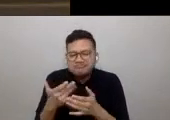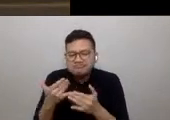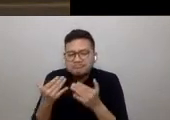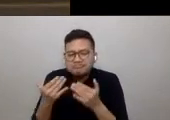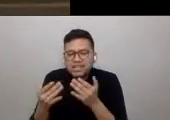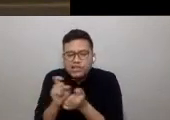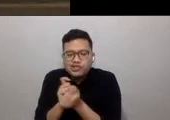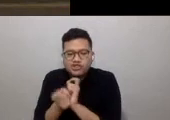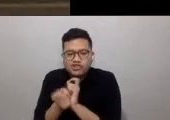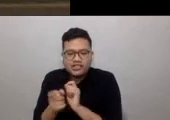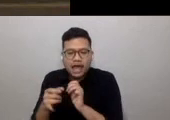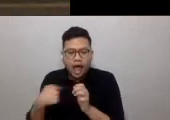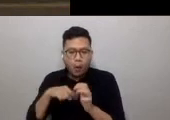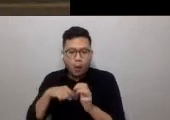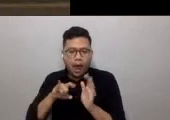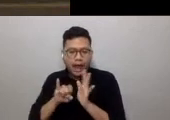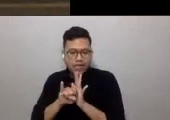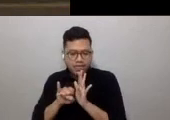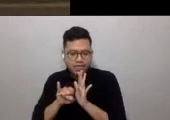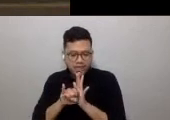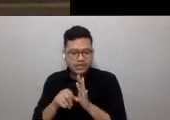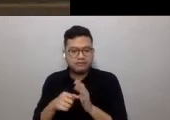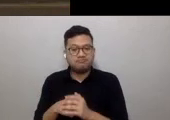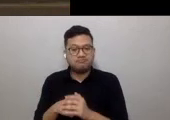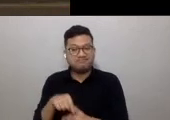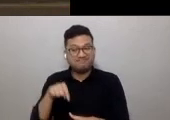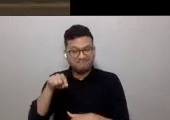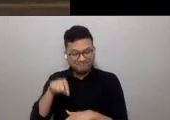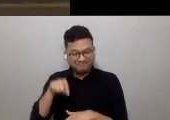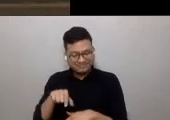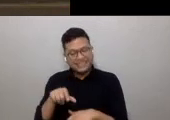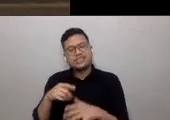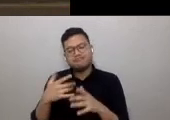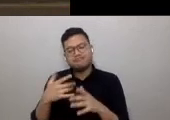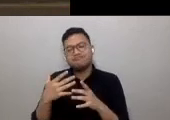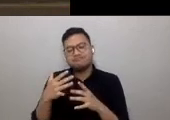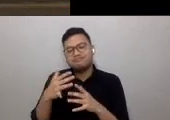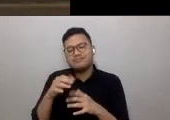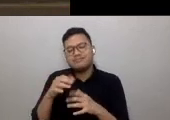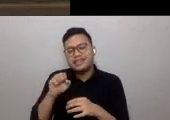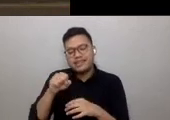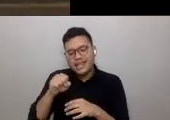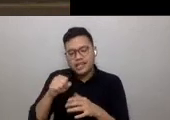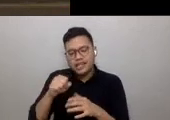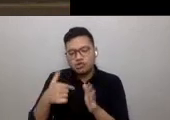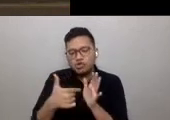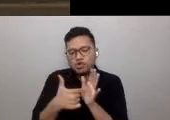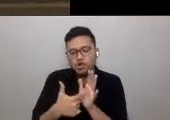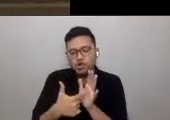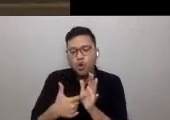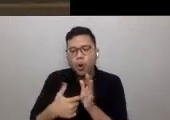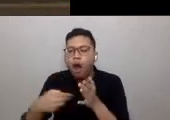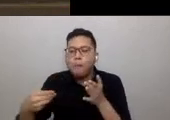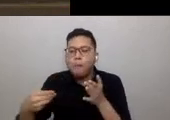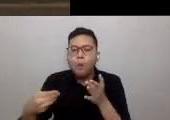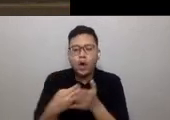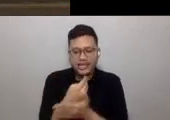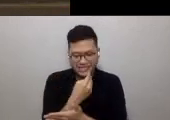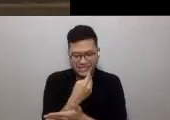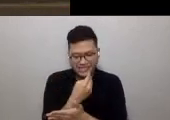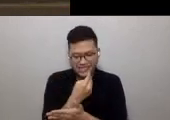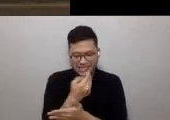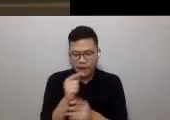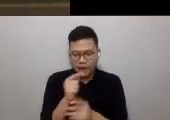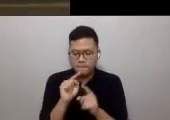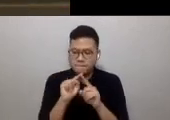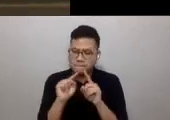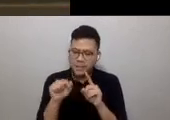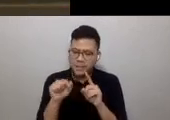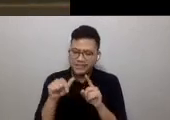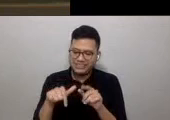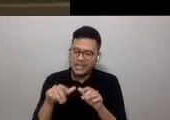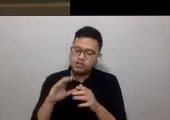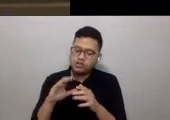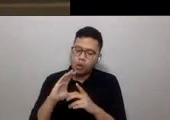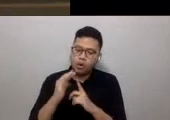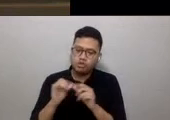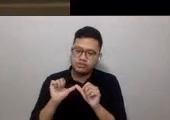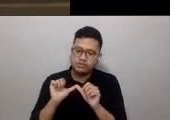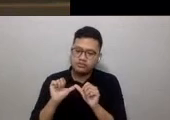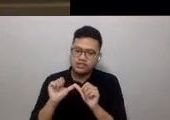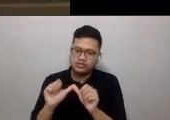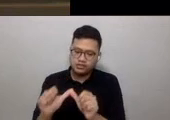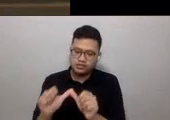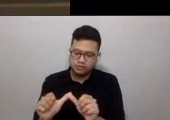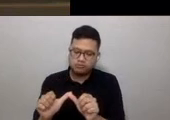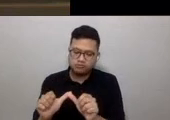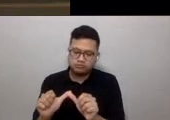globalisation represents modernity, and modernity is the harbinger of identity, a cultural sustainability may be able to